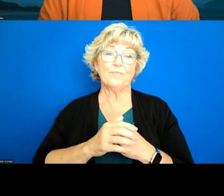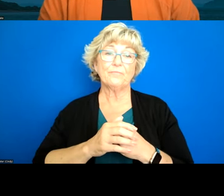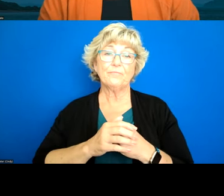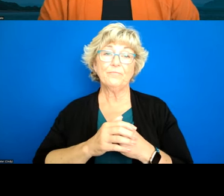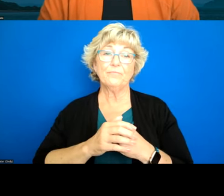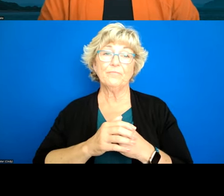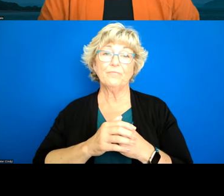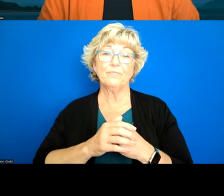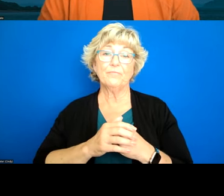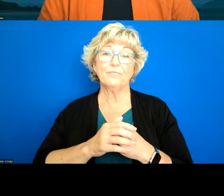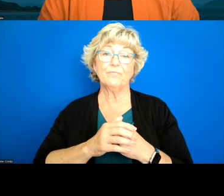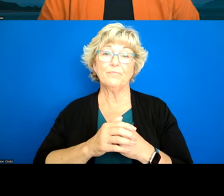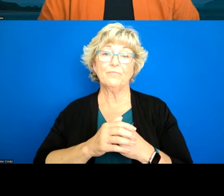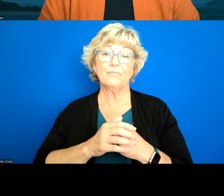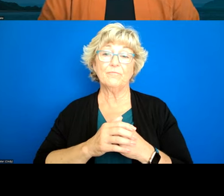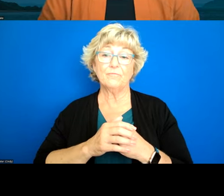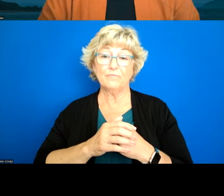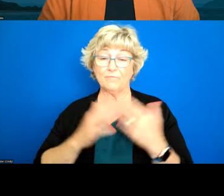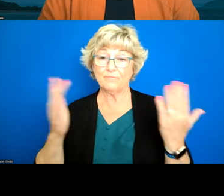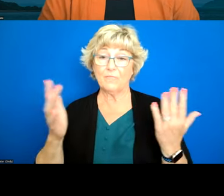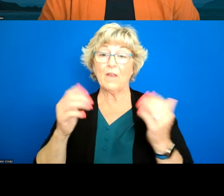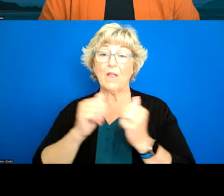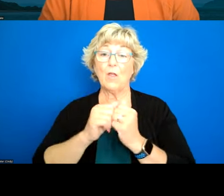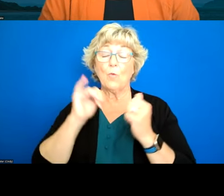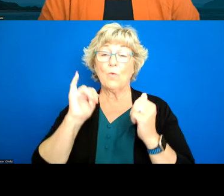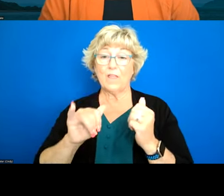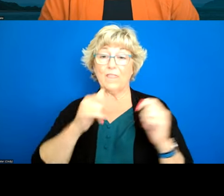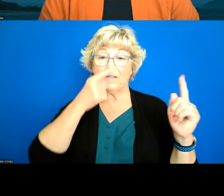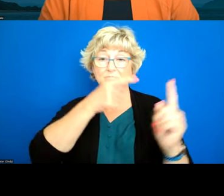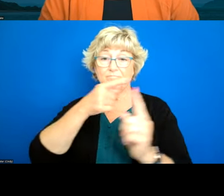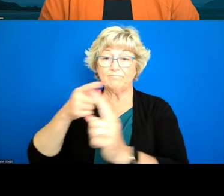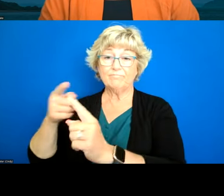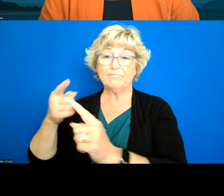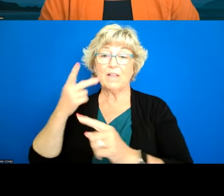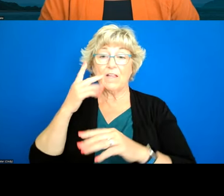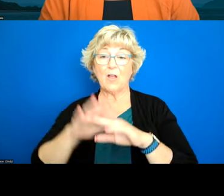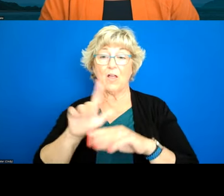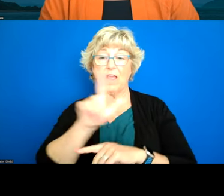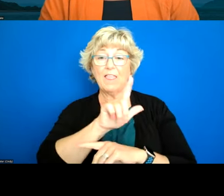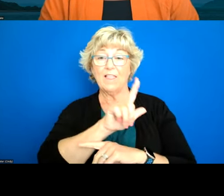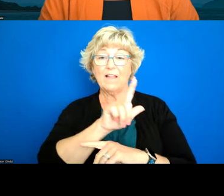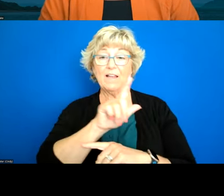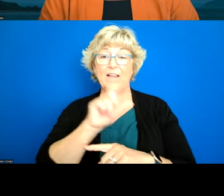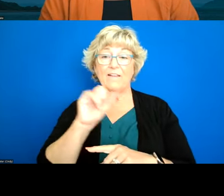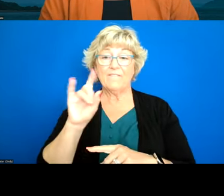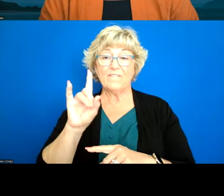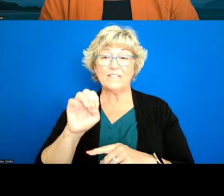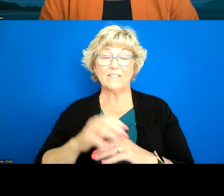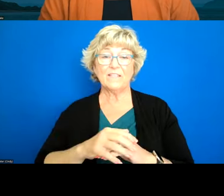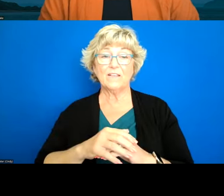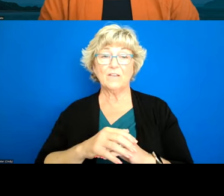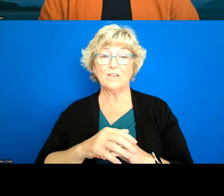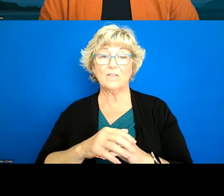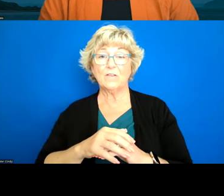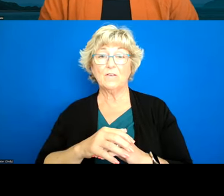um so um with at that scope defined which you will see on the left hand on the slide with that identified scope